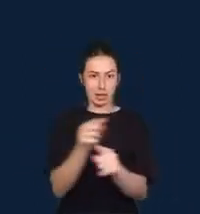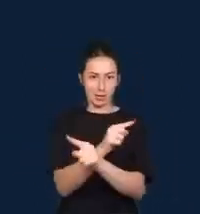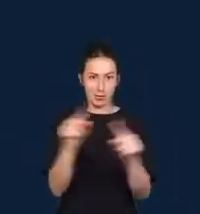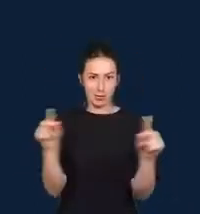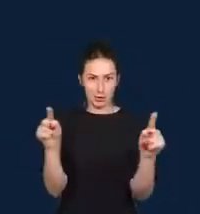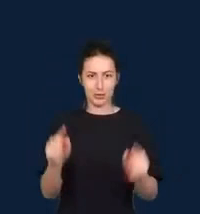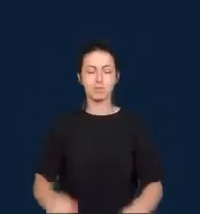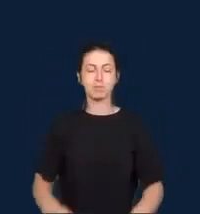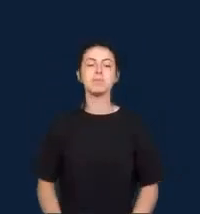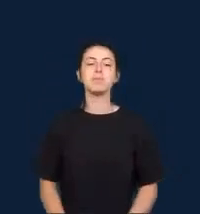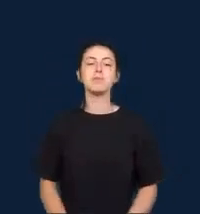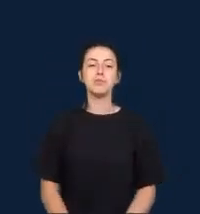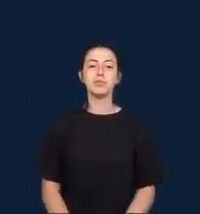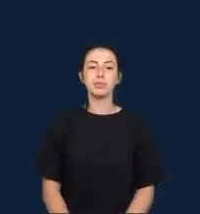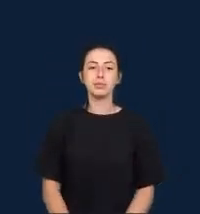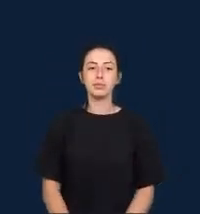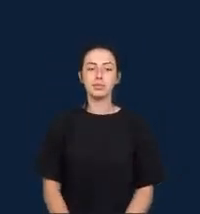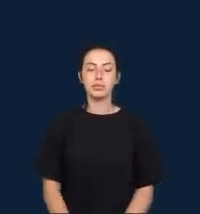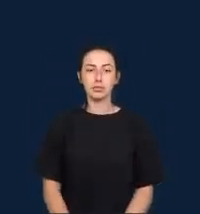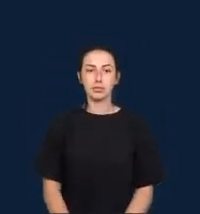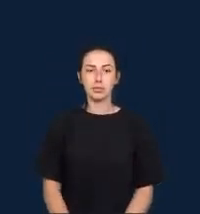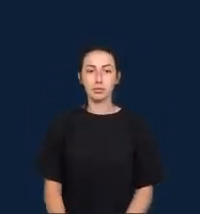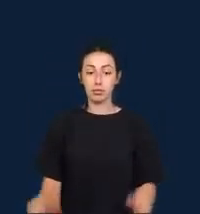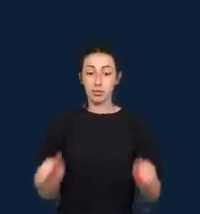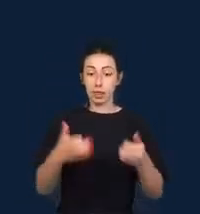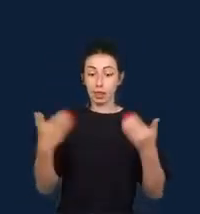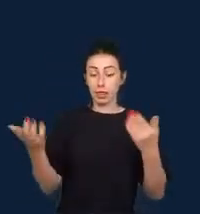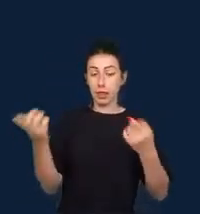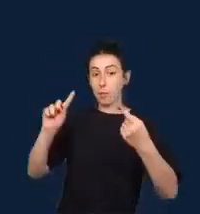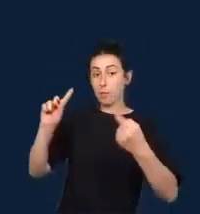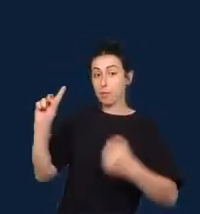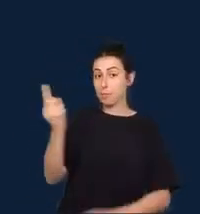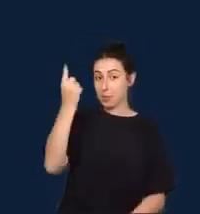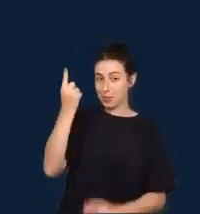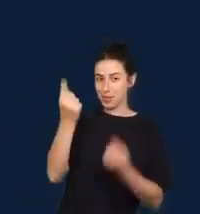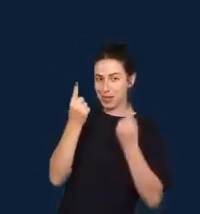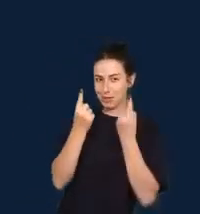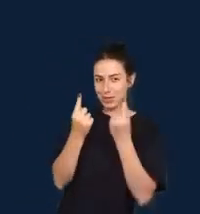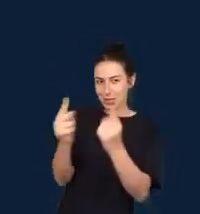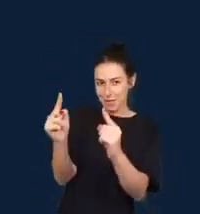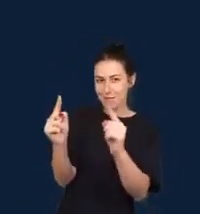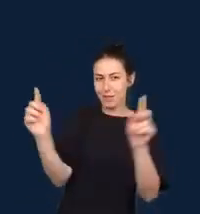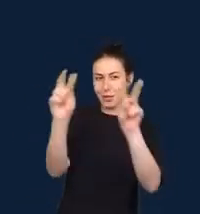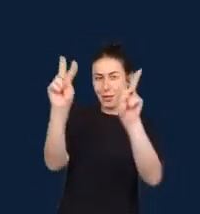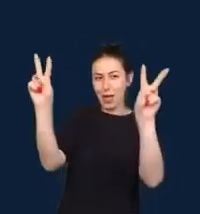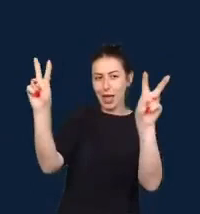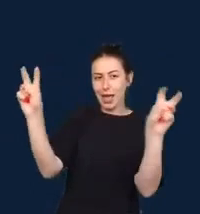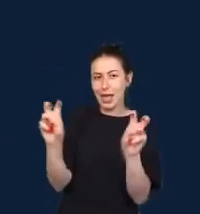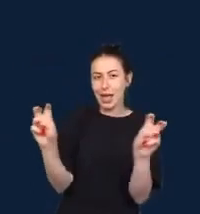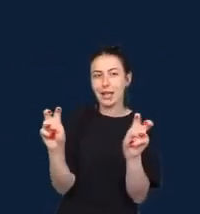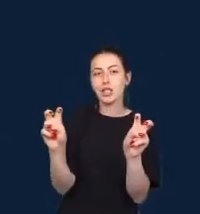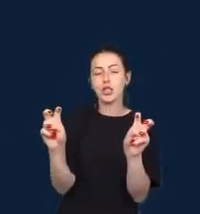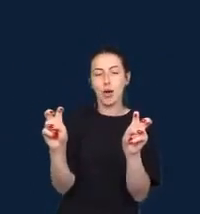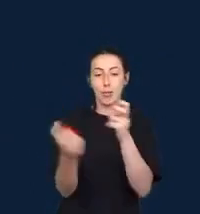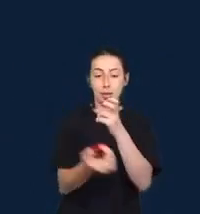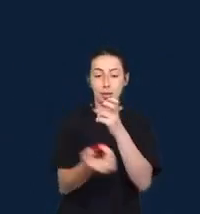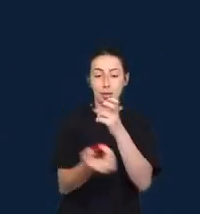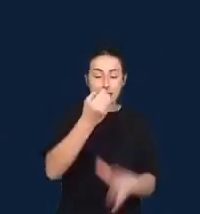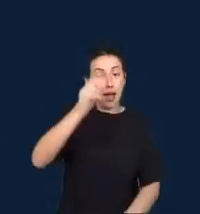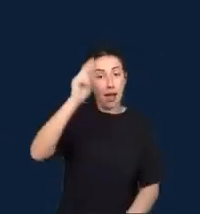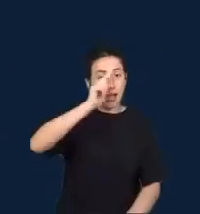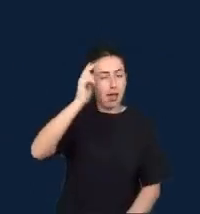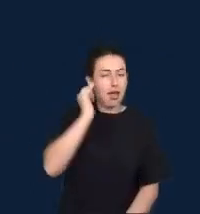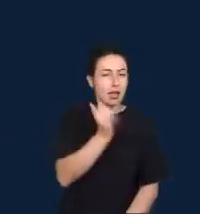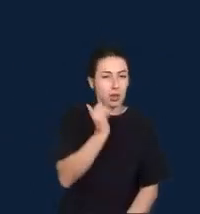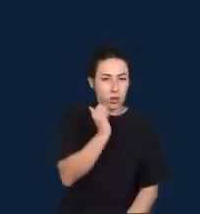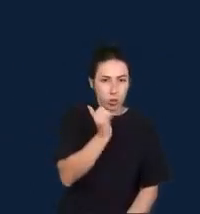So the first challenge is about making stories both with and about data and infrastructures